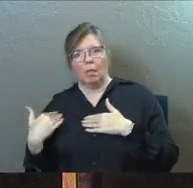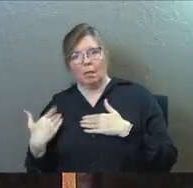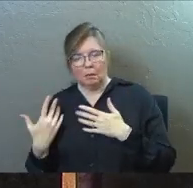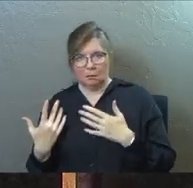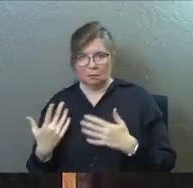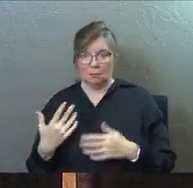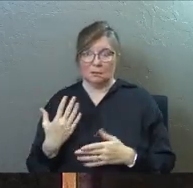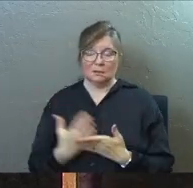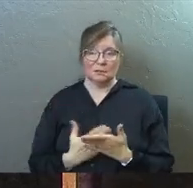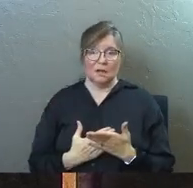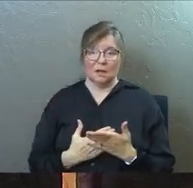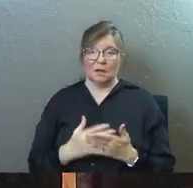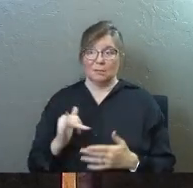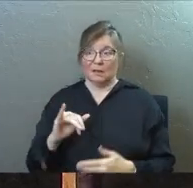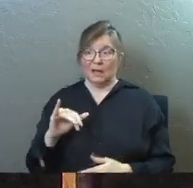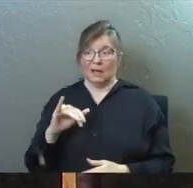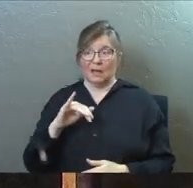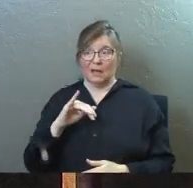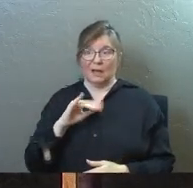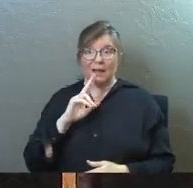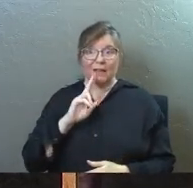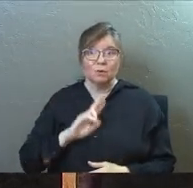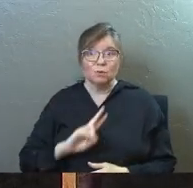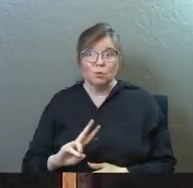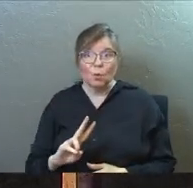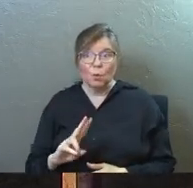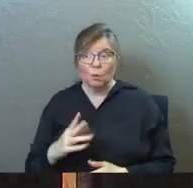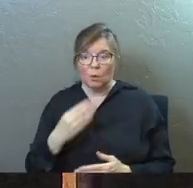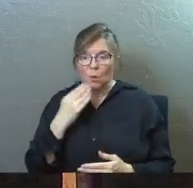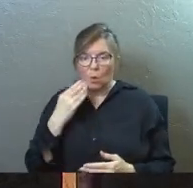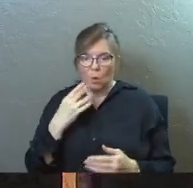Some of you are swimming in toddlers and diapers and